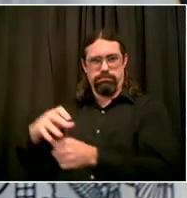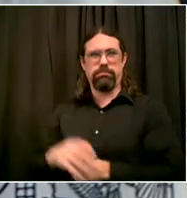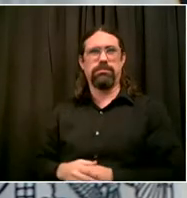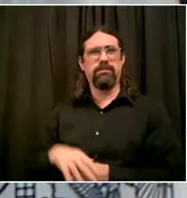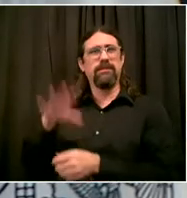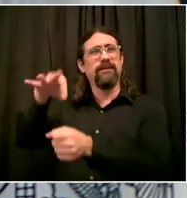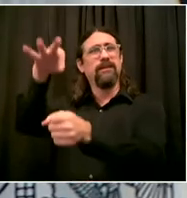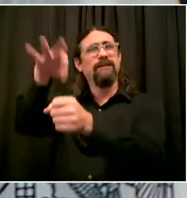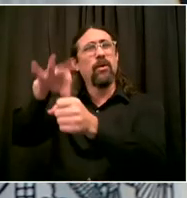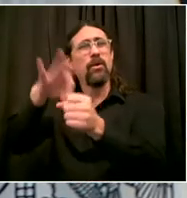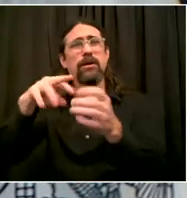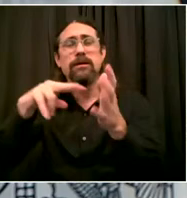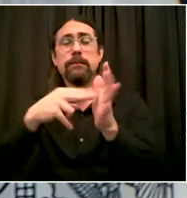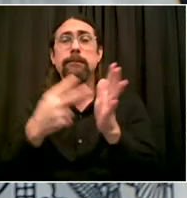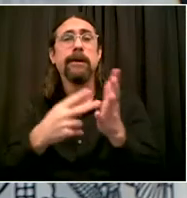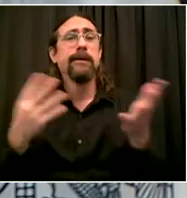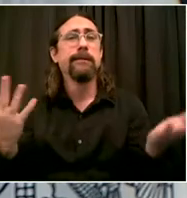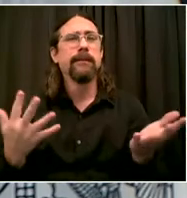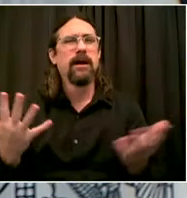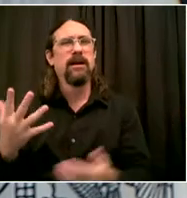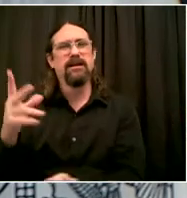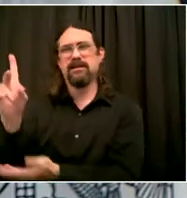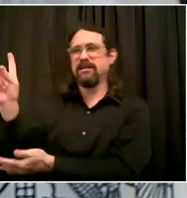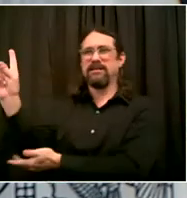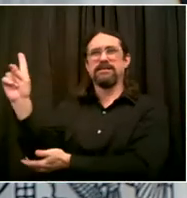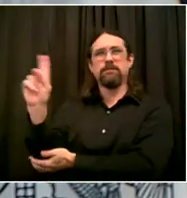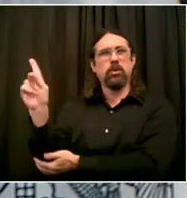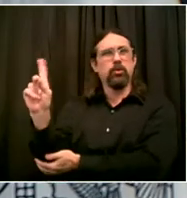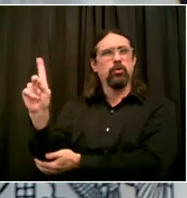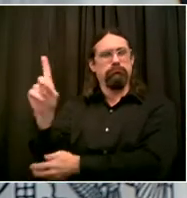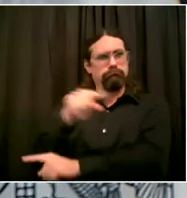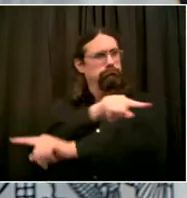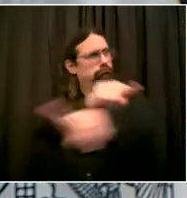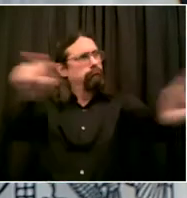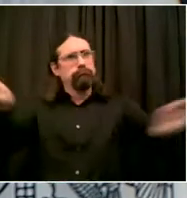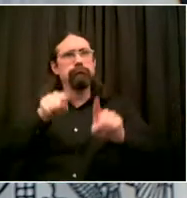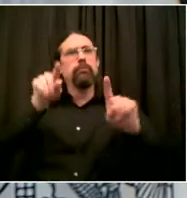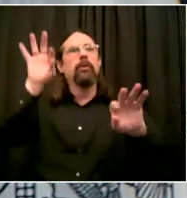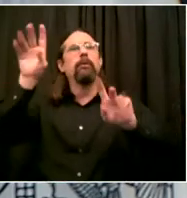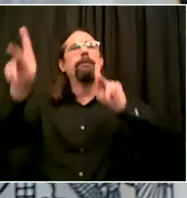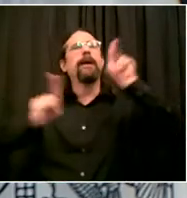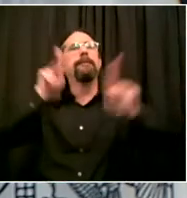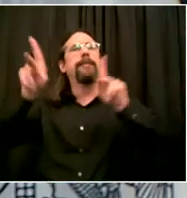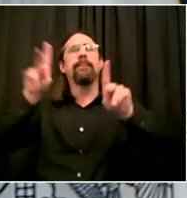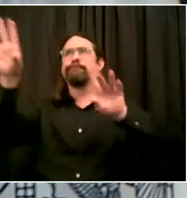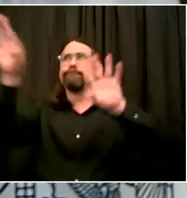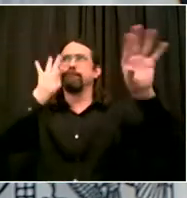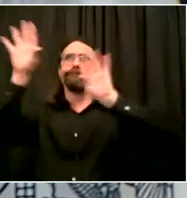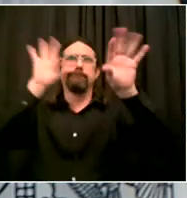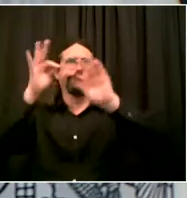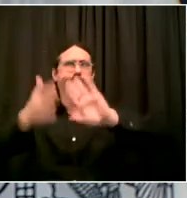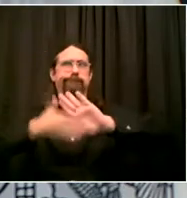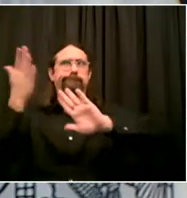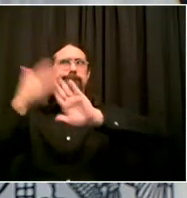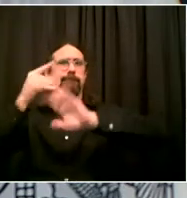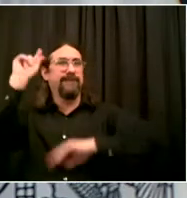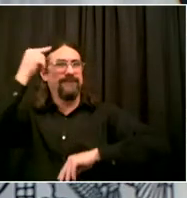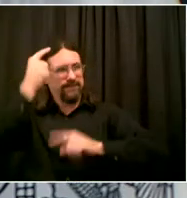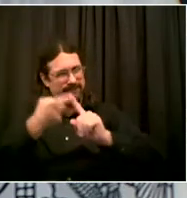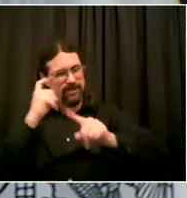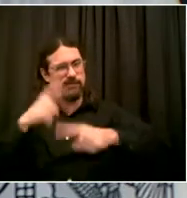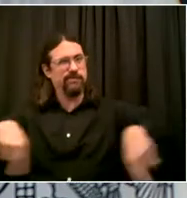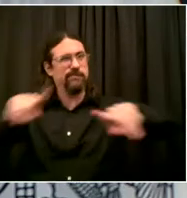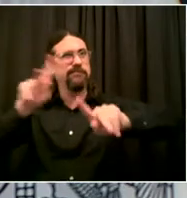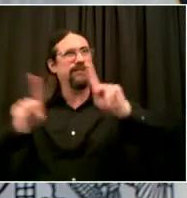is something sacred. Yesterday I felt that very personally out there with hundreds and